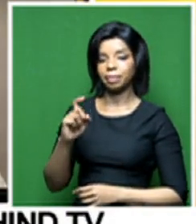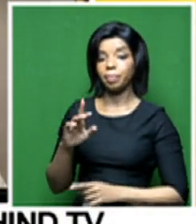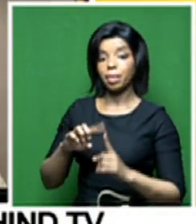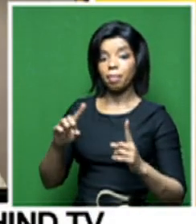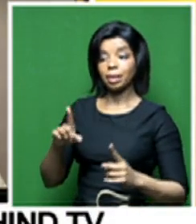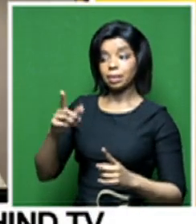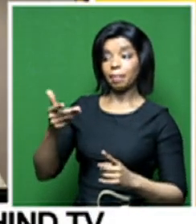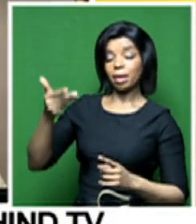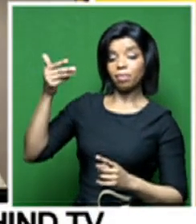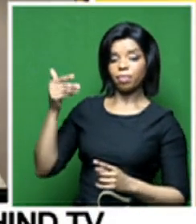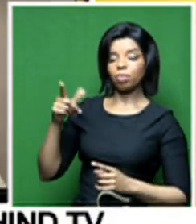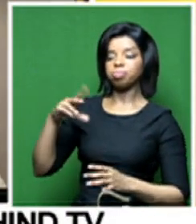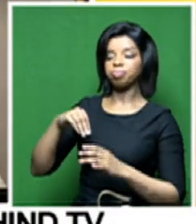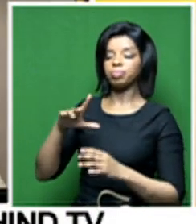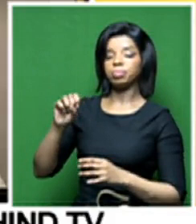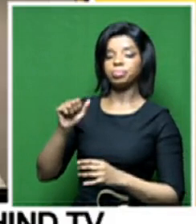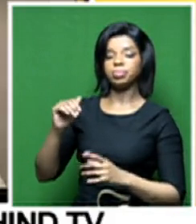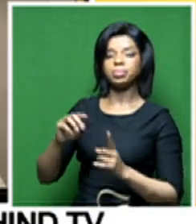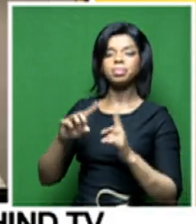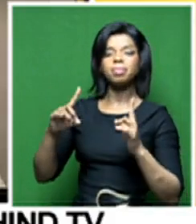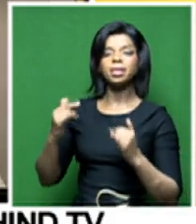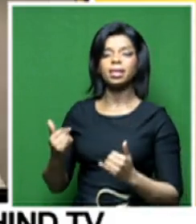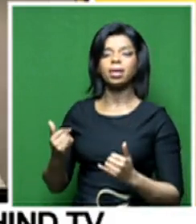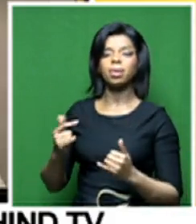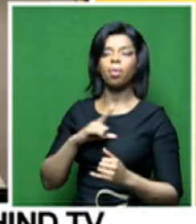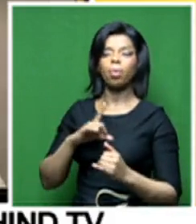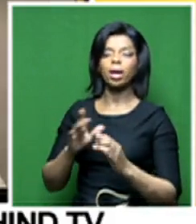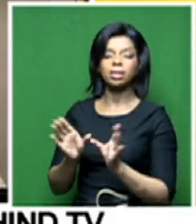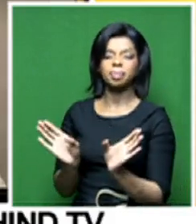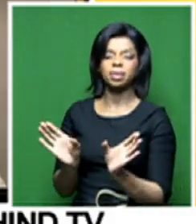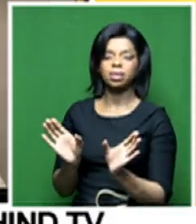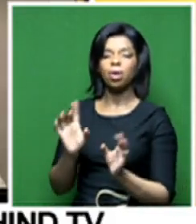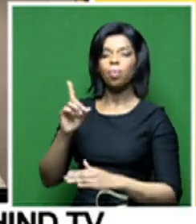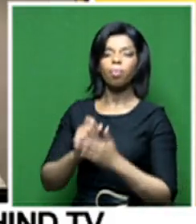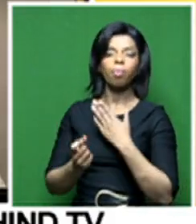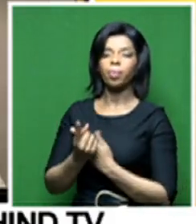From a legislation point of view, why split? What informed that split?